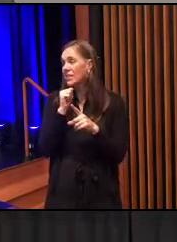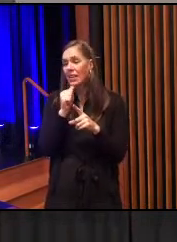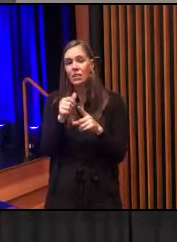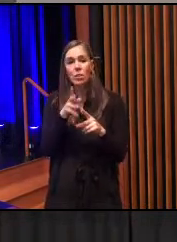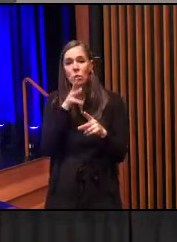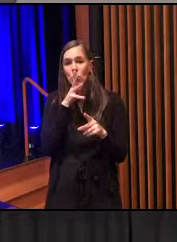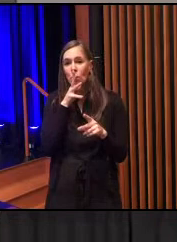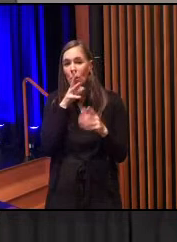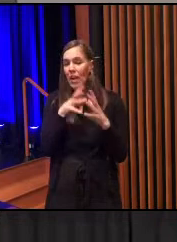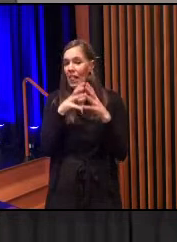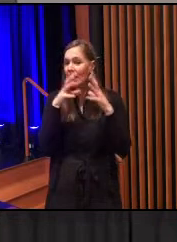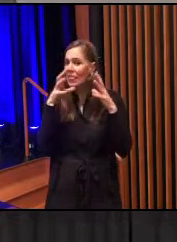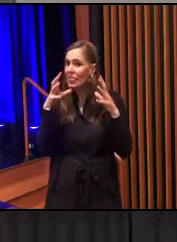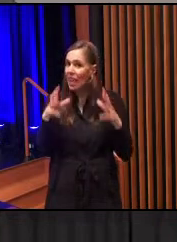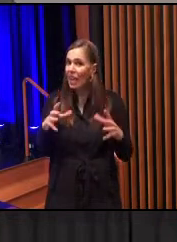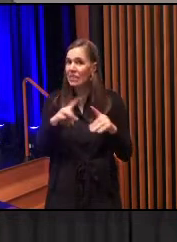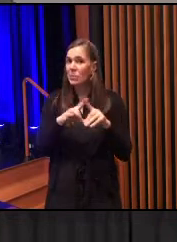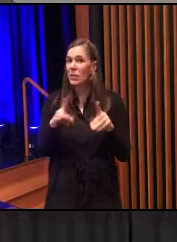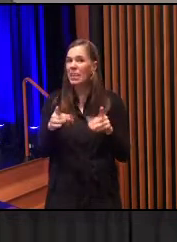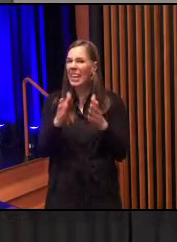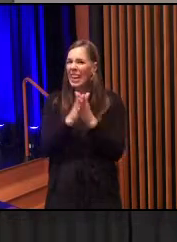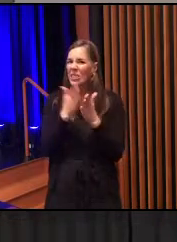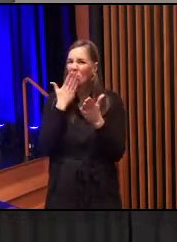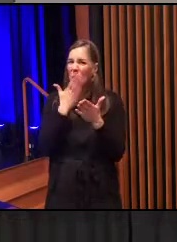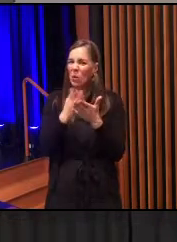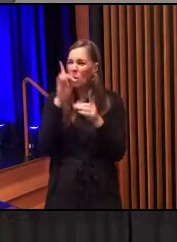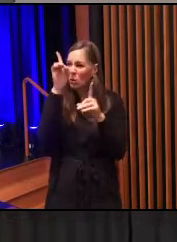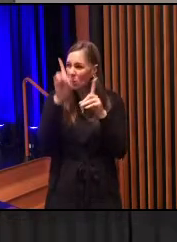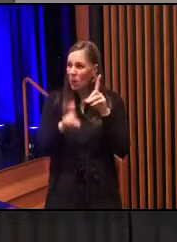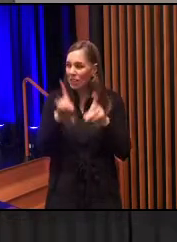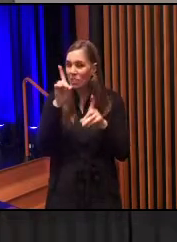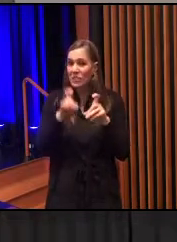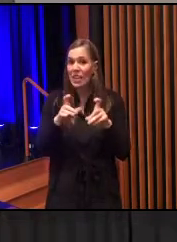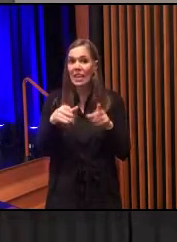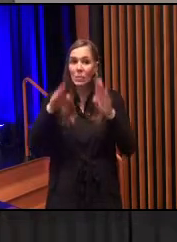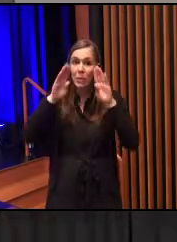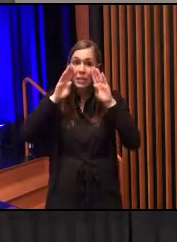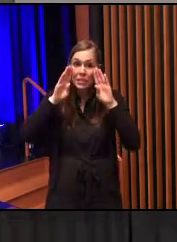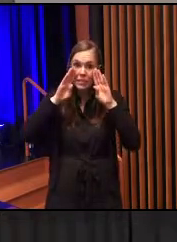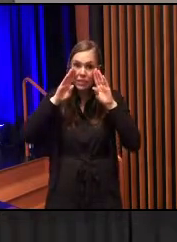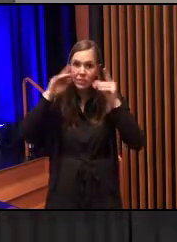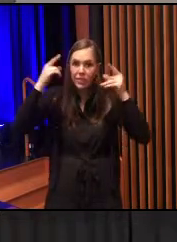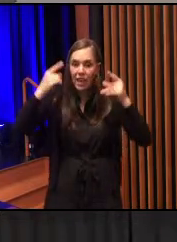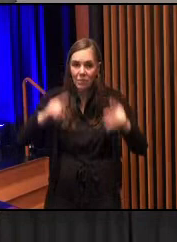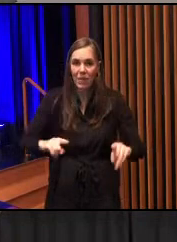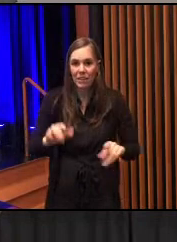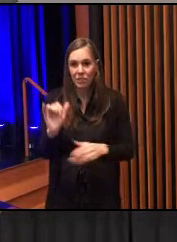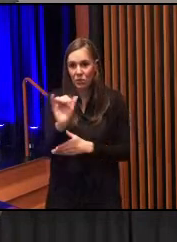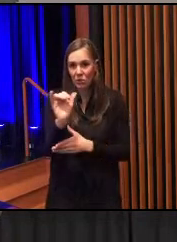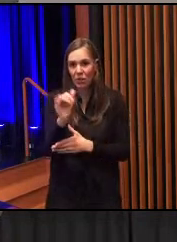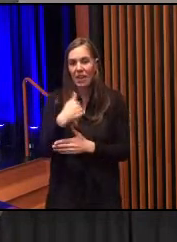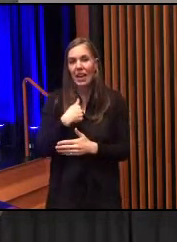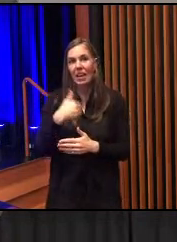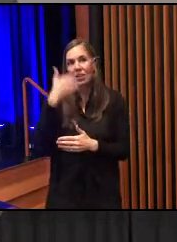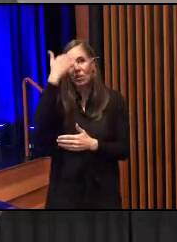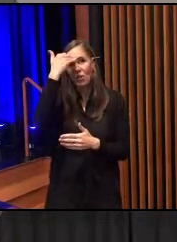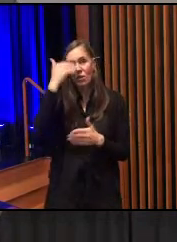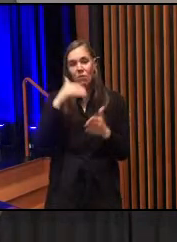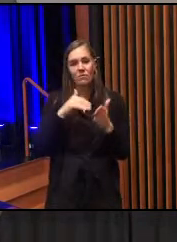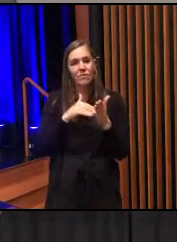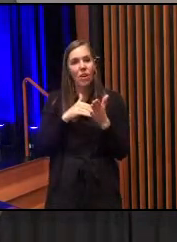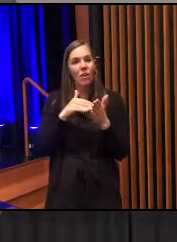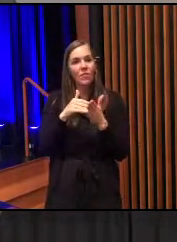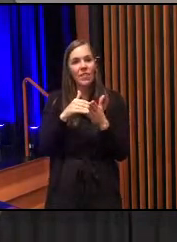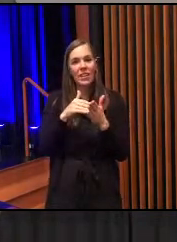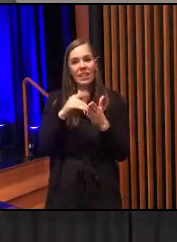doesn't talk a lot, but he asks good questions and he pays attention to what's happening and he'll often follow up